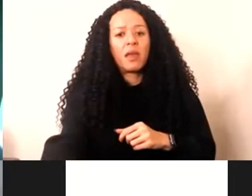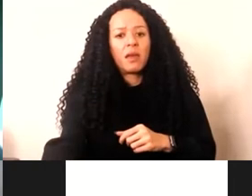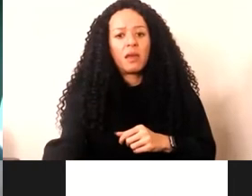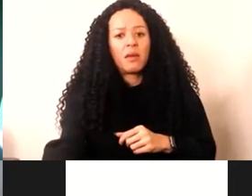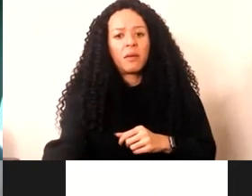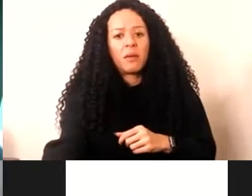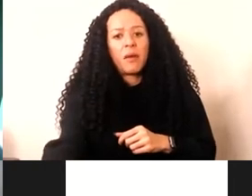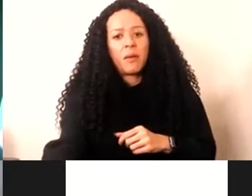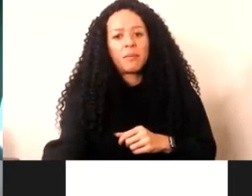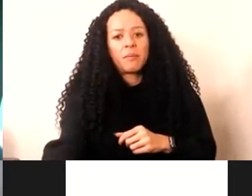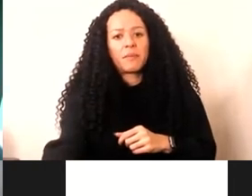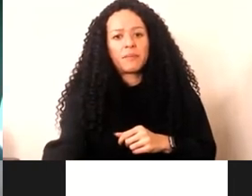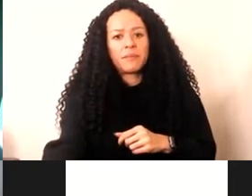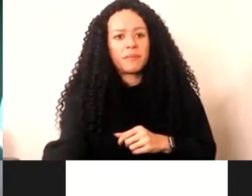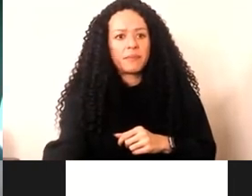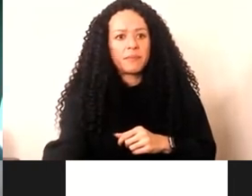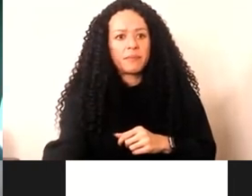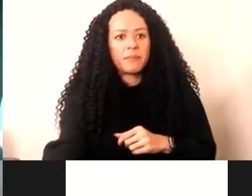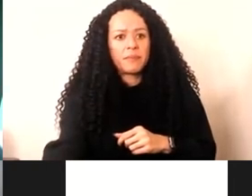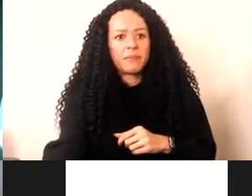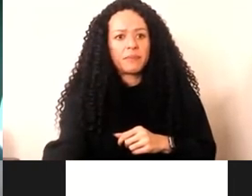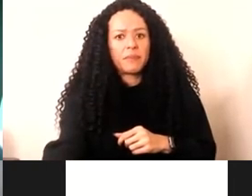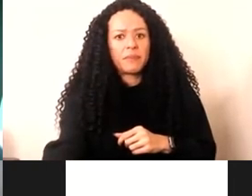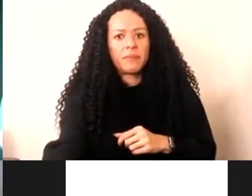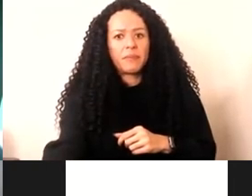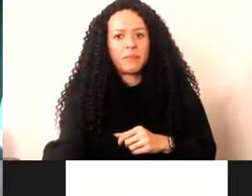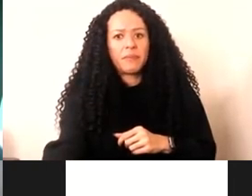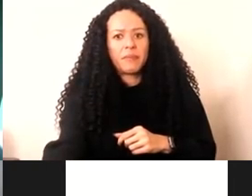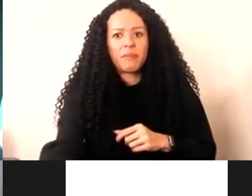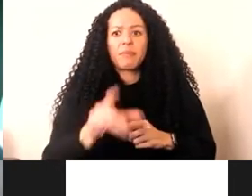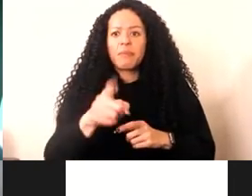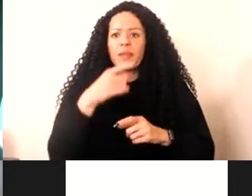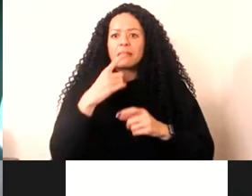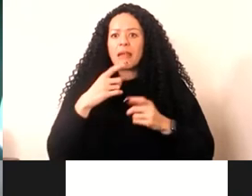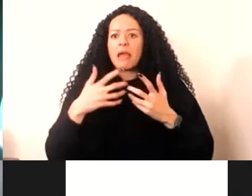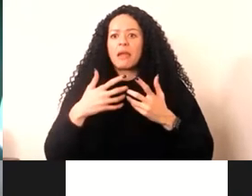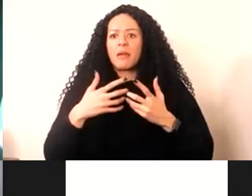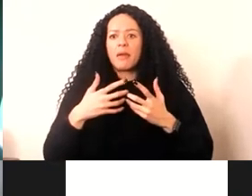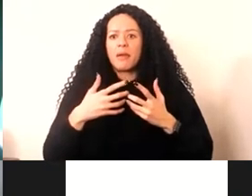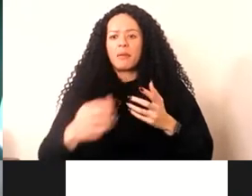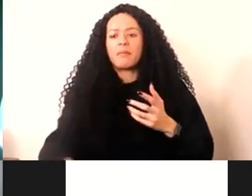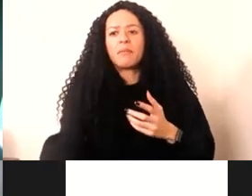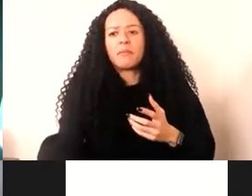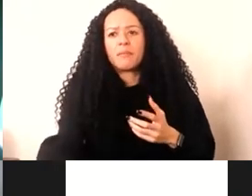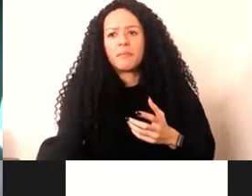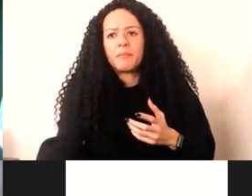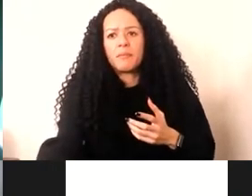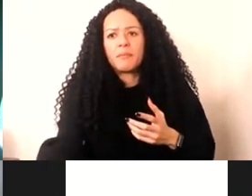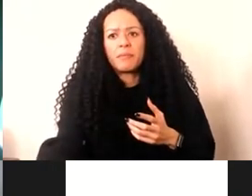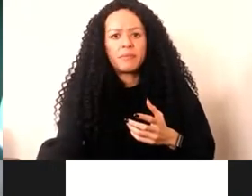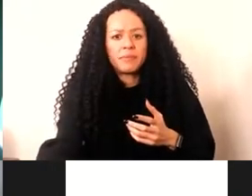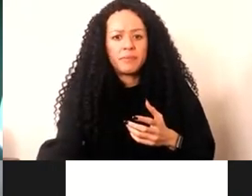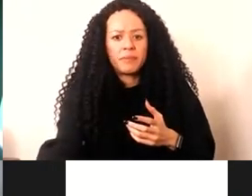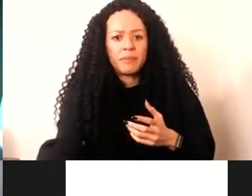will affect the boundarylessness of work? Correspondingly, will this increase our need to document our curatorial and conservation choices in a publicly understandable